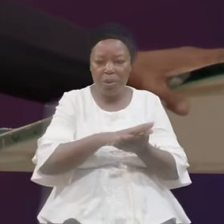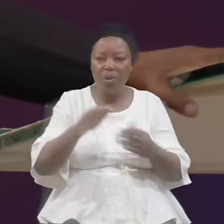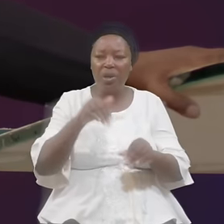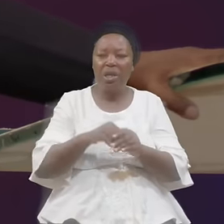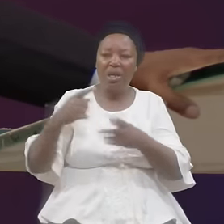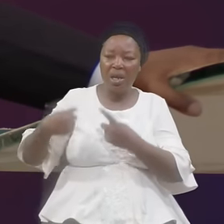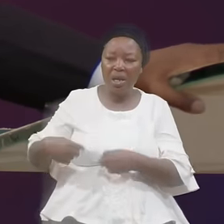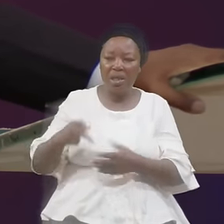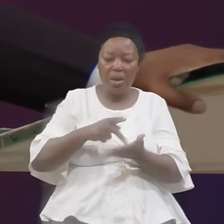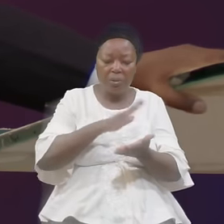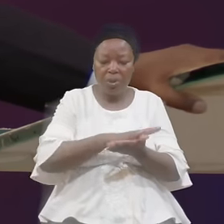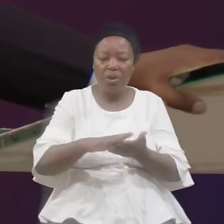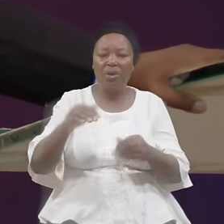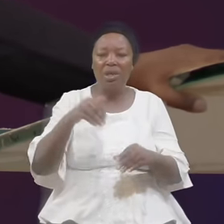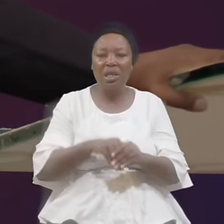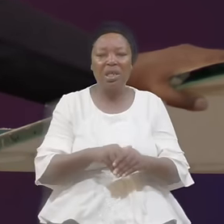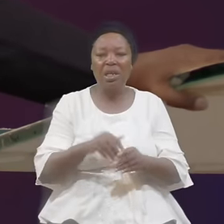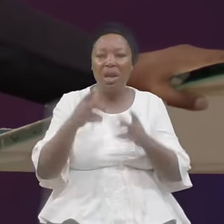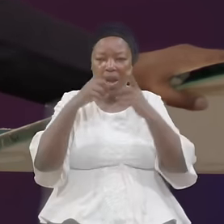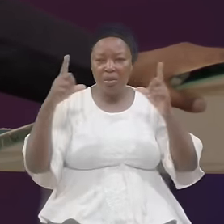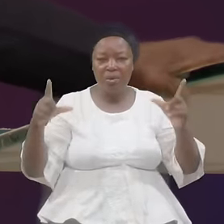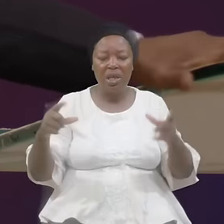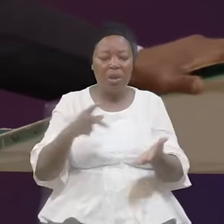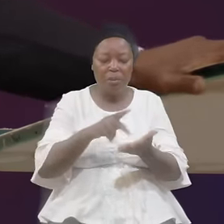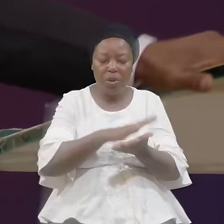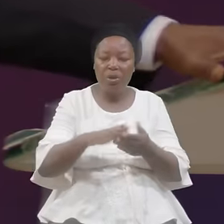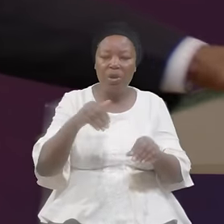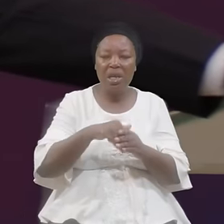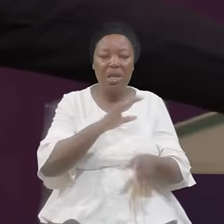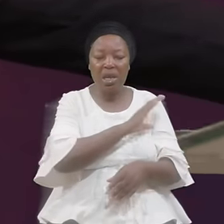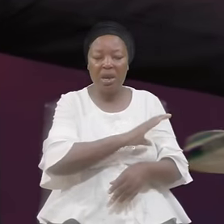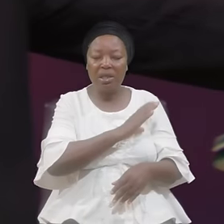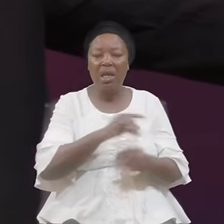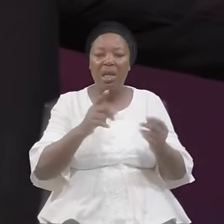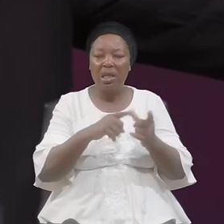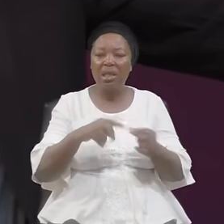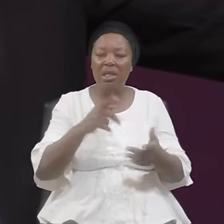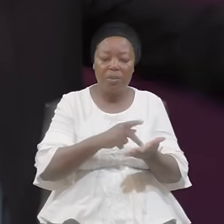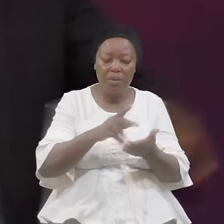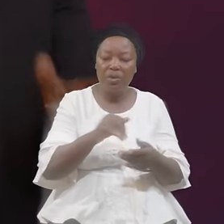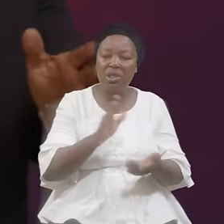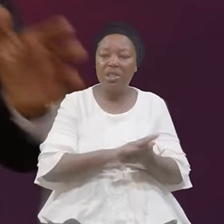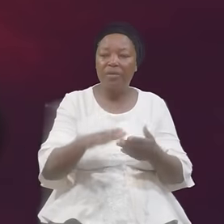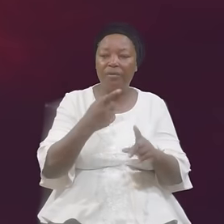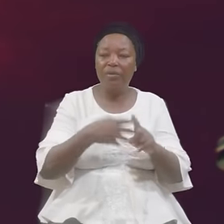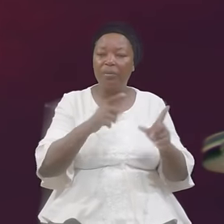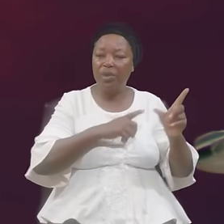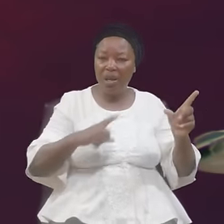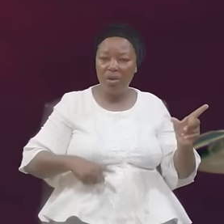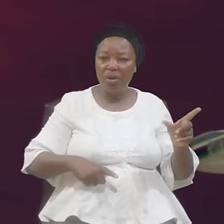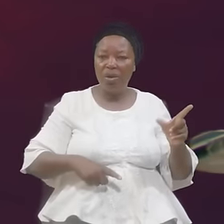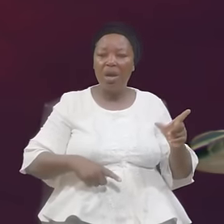Pure In Language Pure In Character And That The Purity From The Lord It